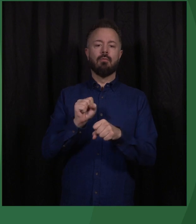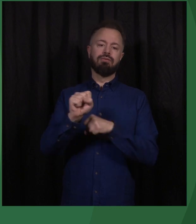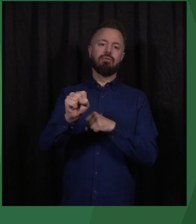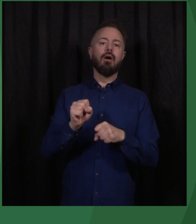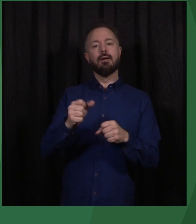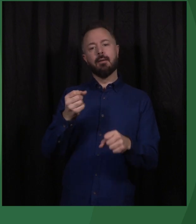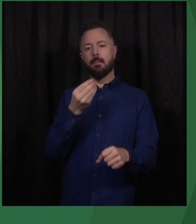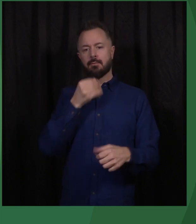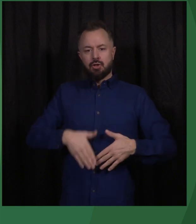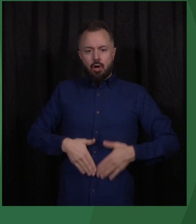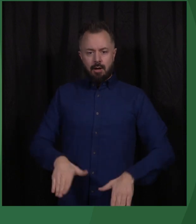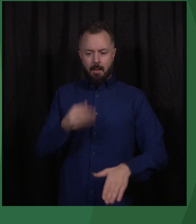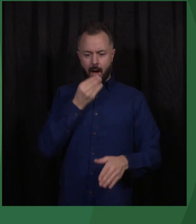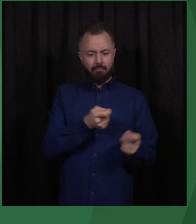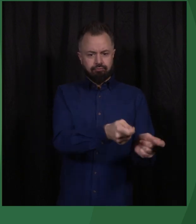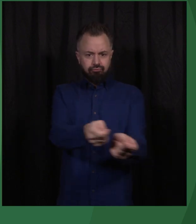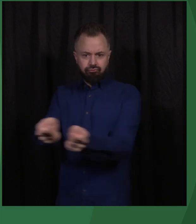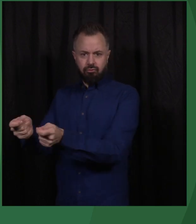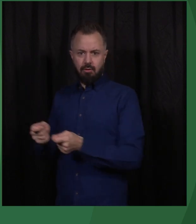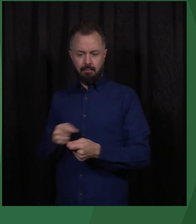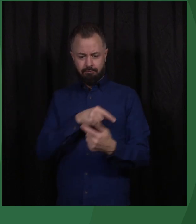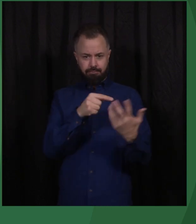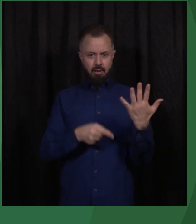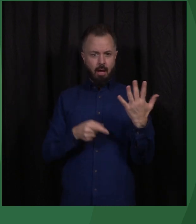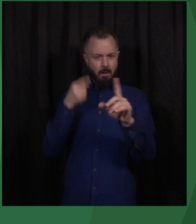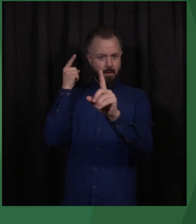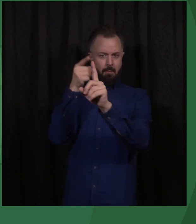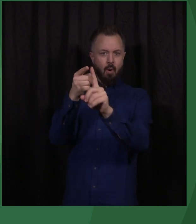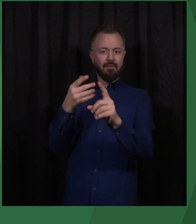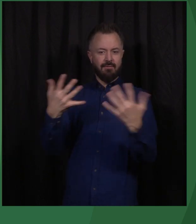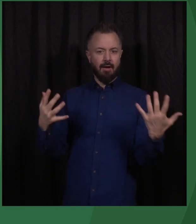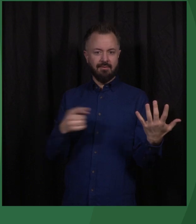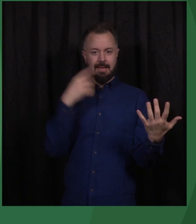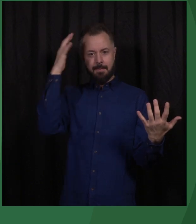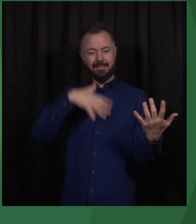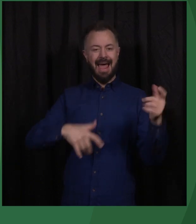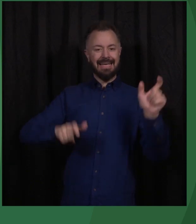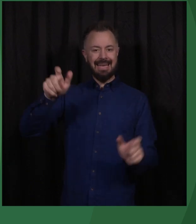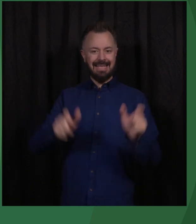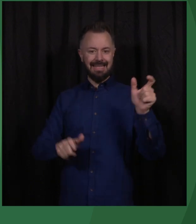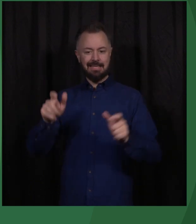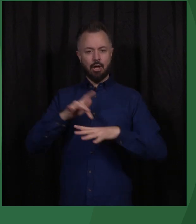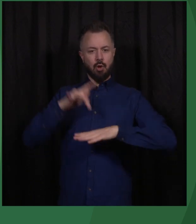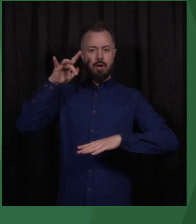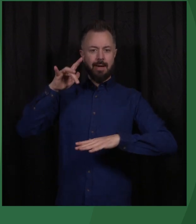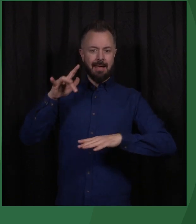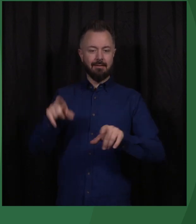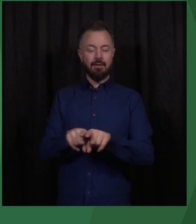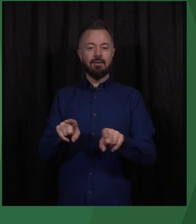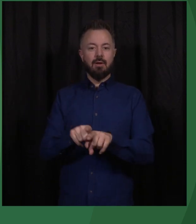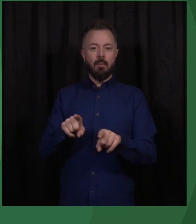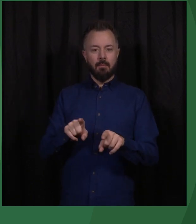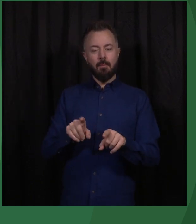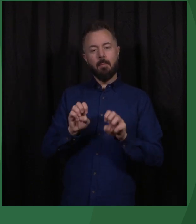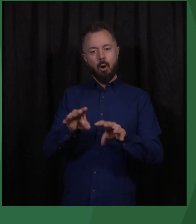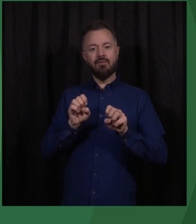All of them are meant to target what I see as critical vulnerabilities that undermine the basis